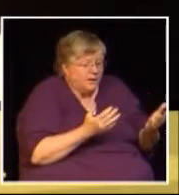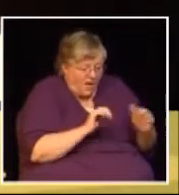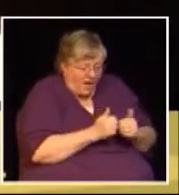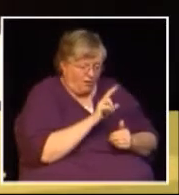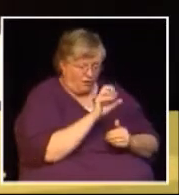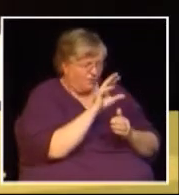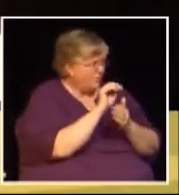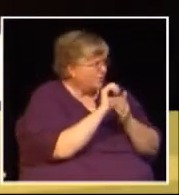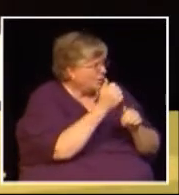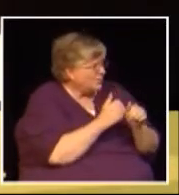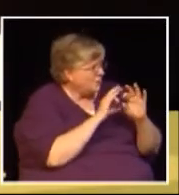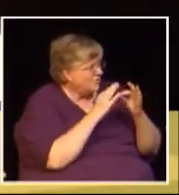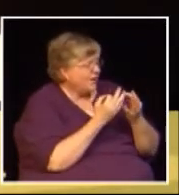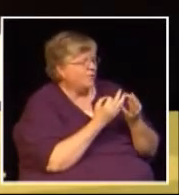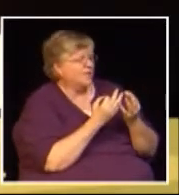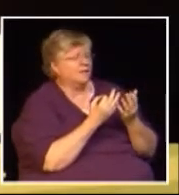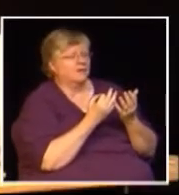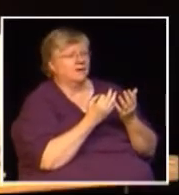figure do you know they